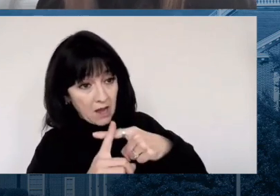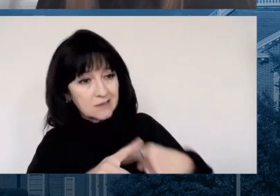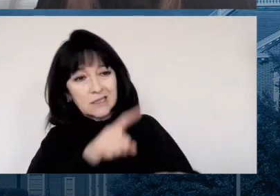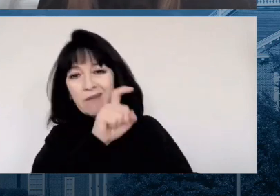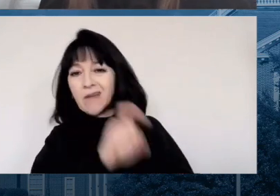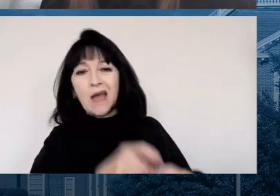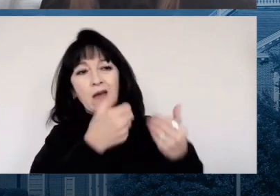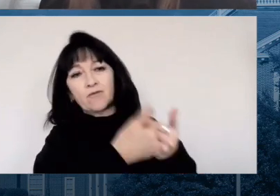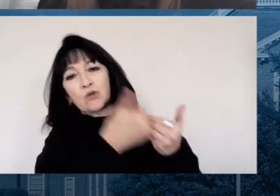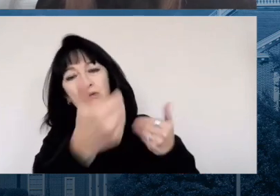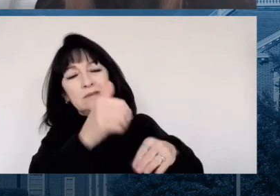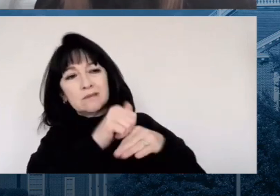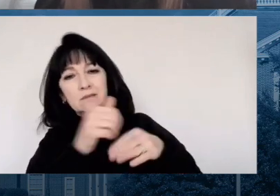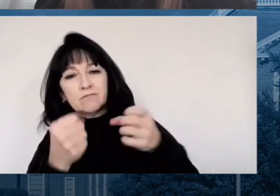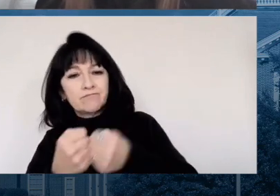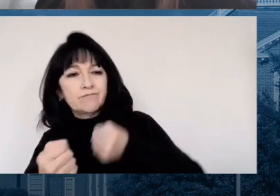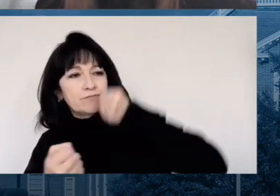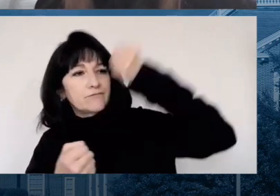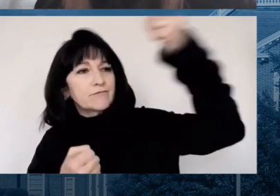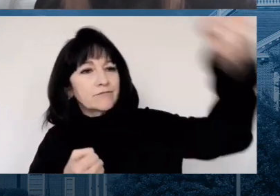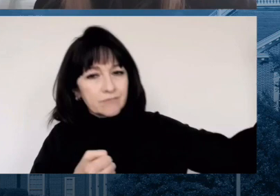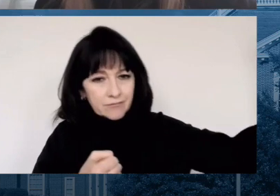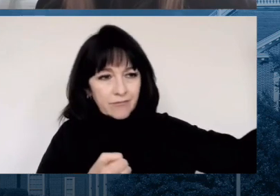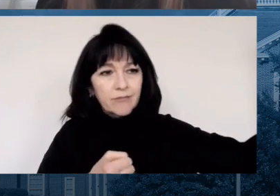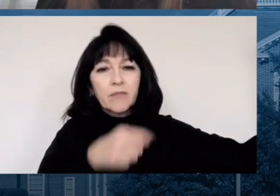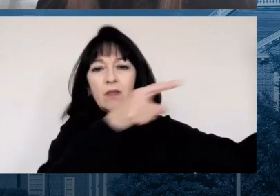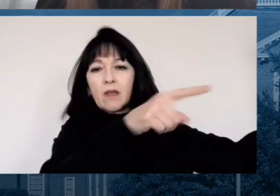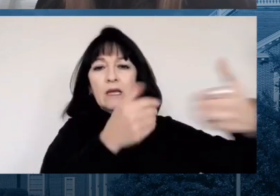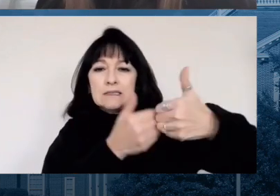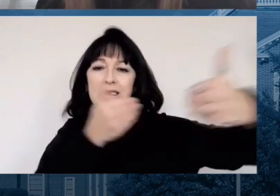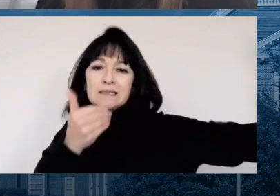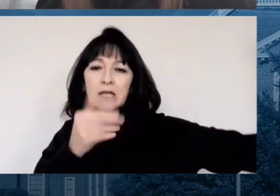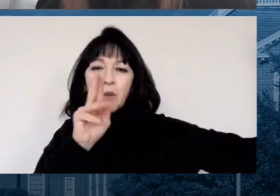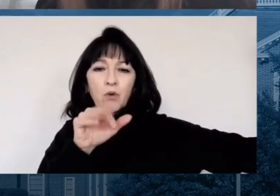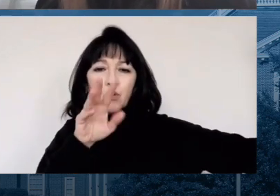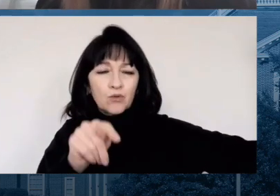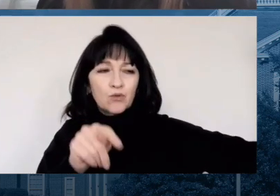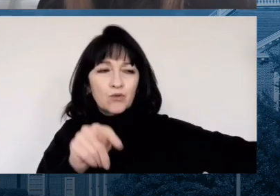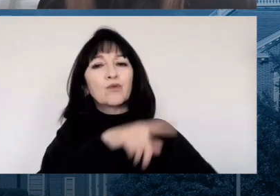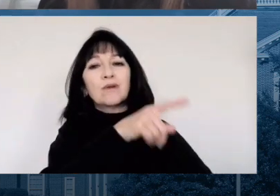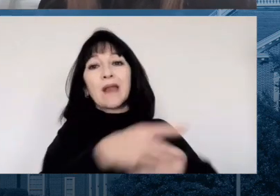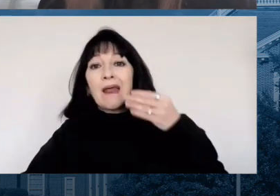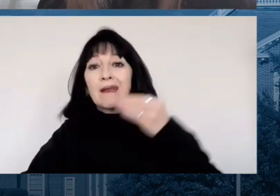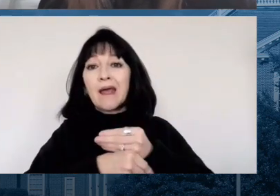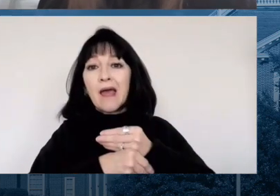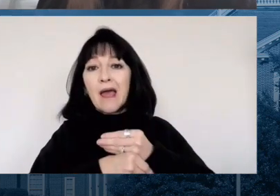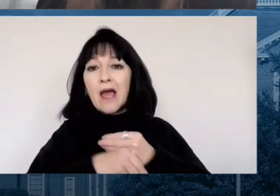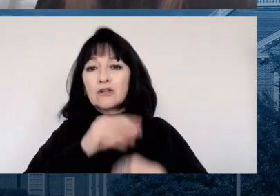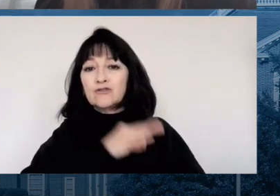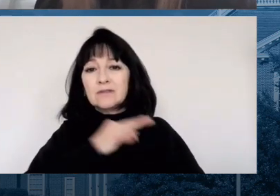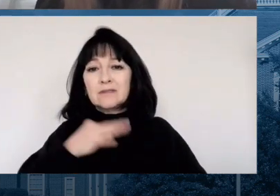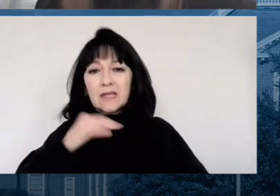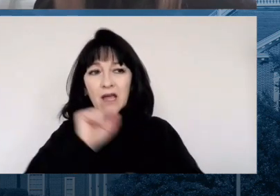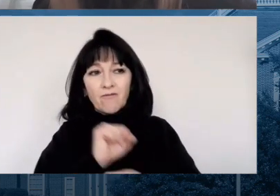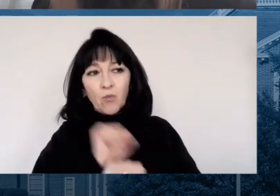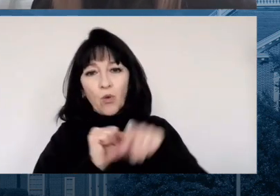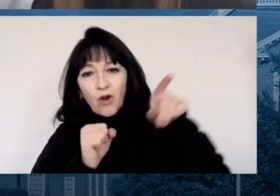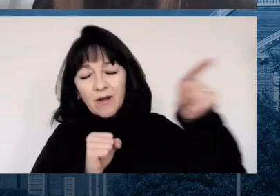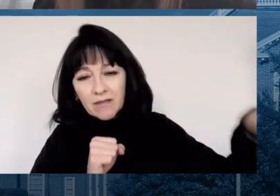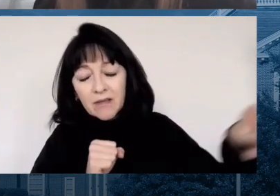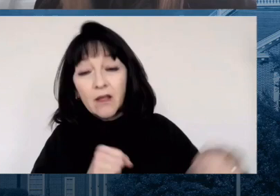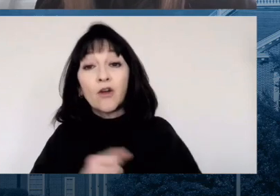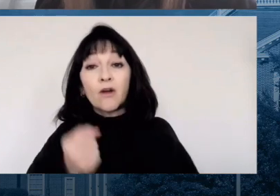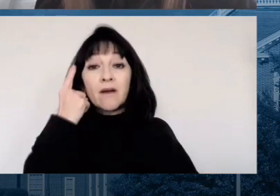unit, requires extra PPE, extra staffing. So it is more resource intensive whether you're admitted